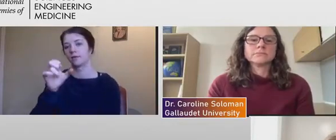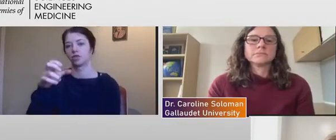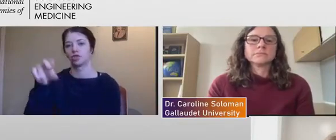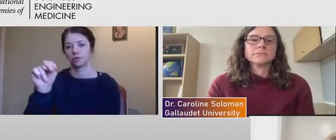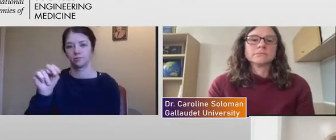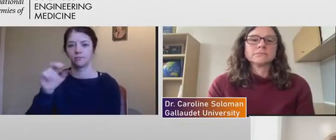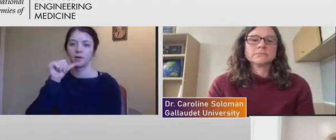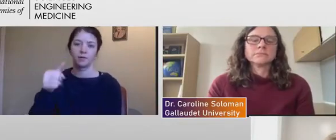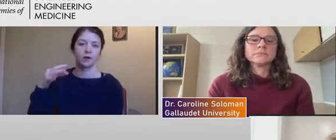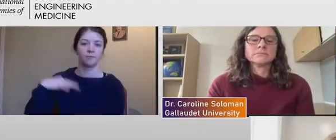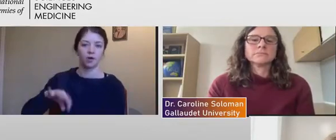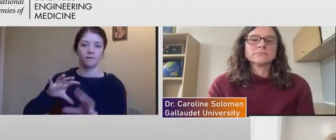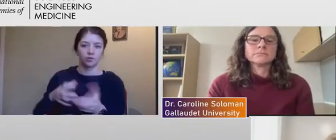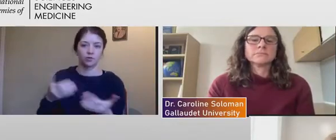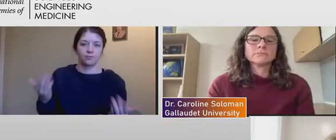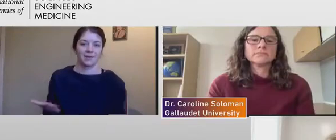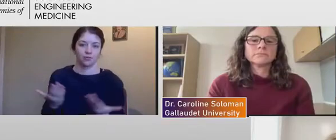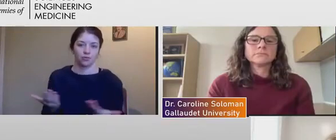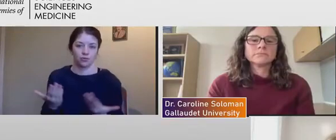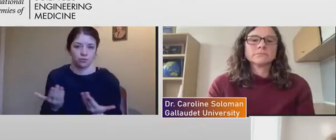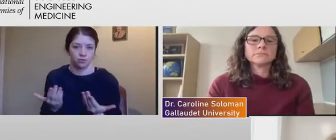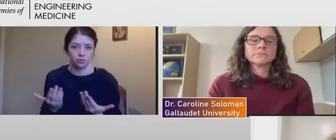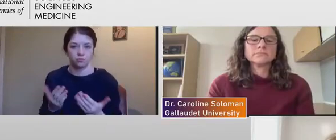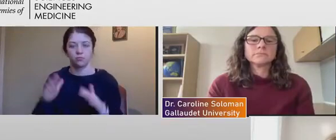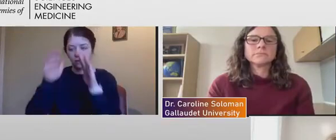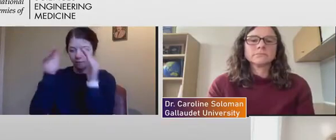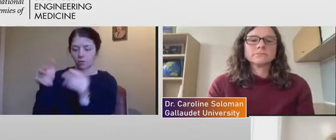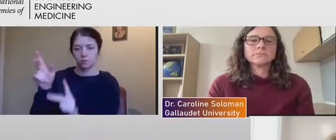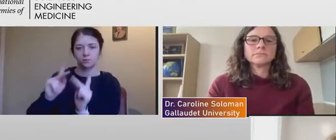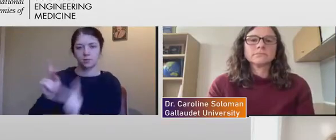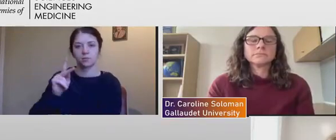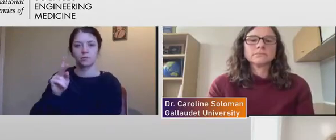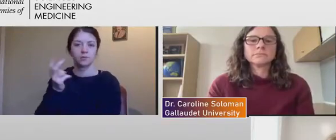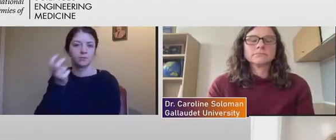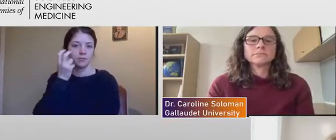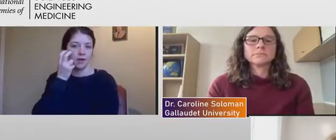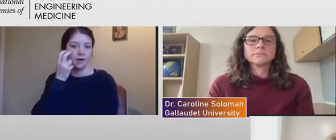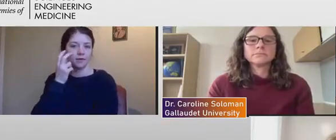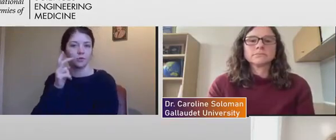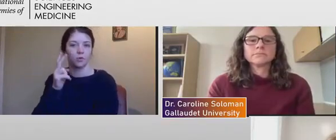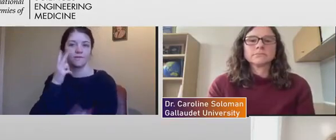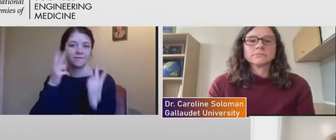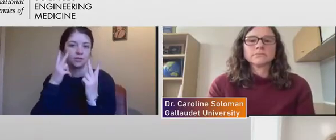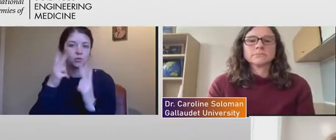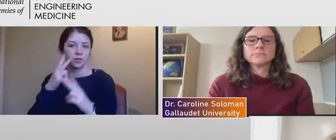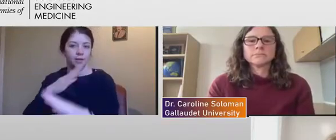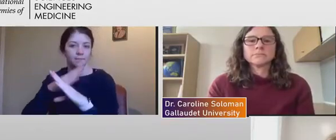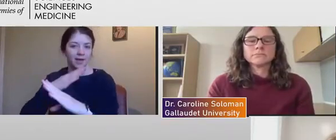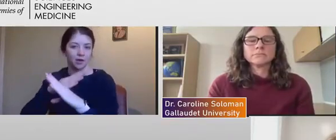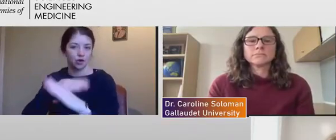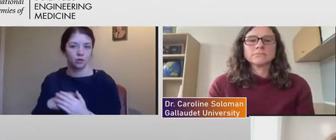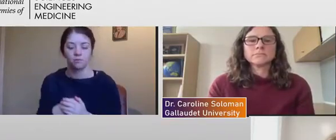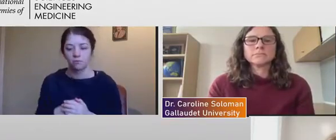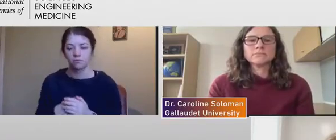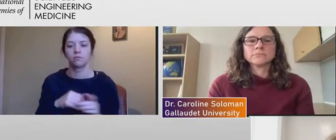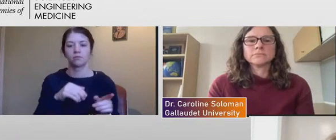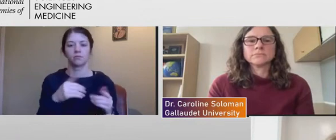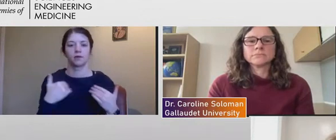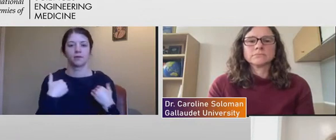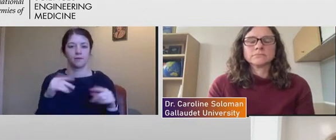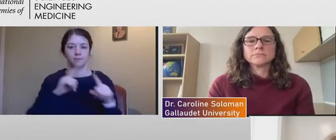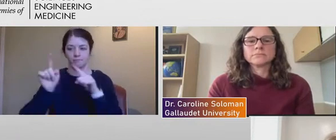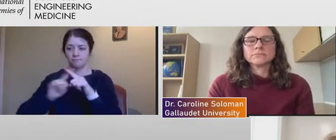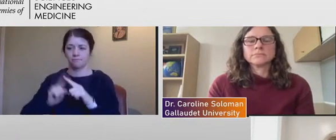focused for people who are blind or visually impaired. We had a number of lab activities in our